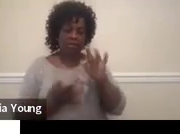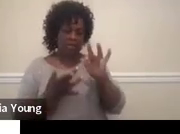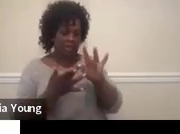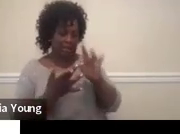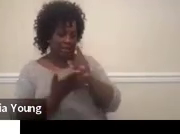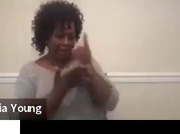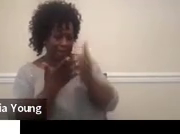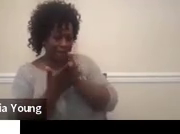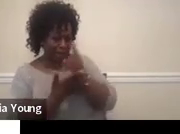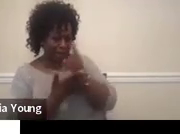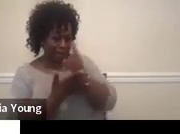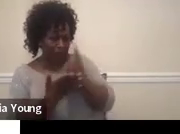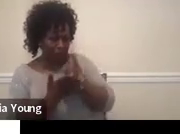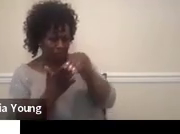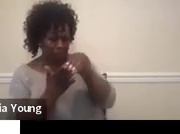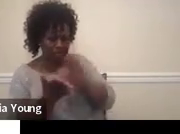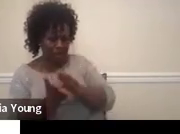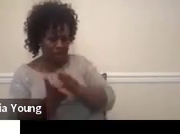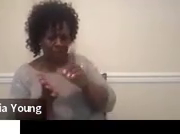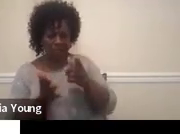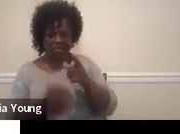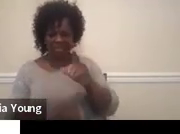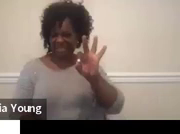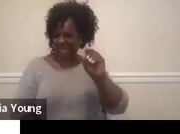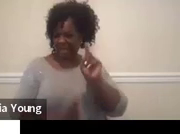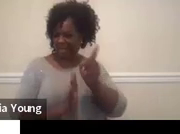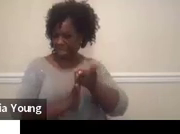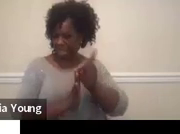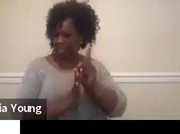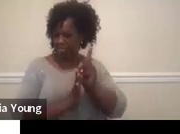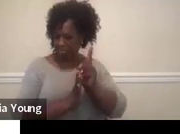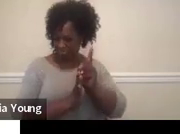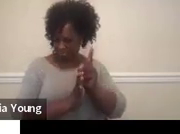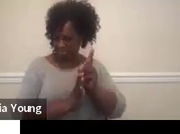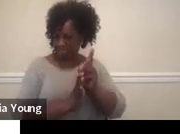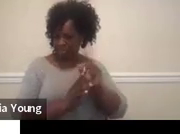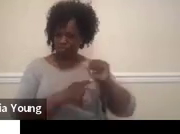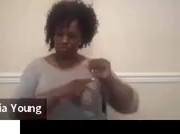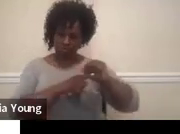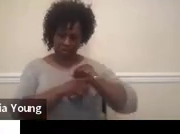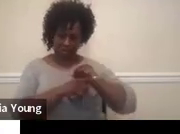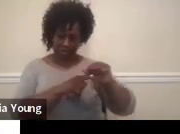hour and a half, because this is about a 90 minute thing. Um, so yeah.